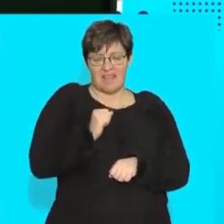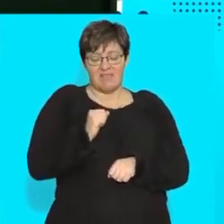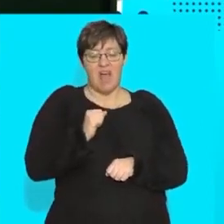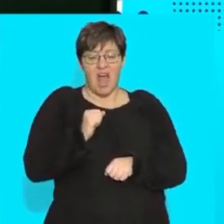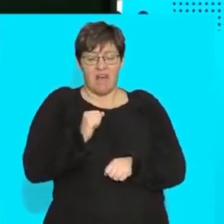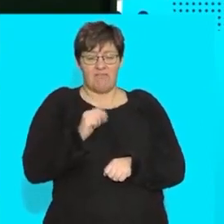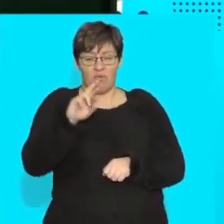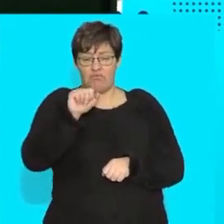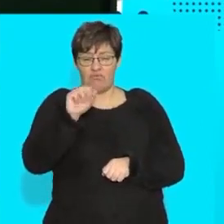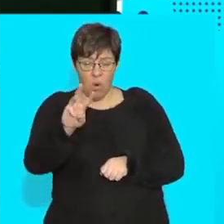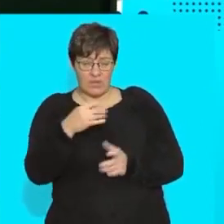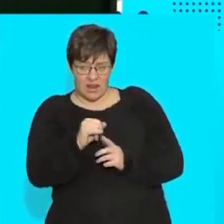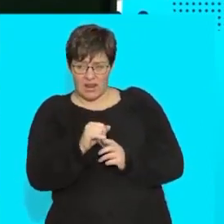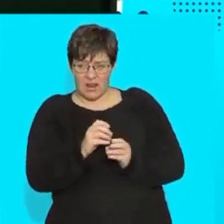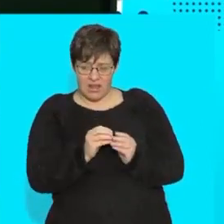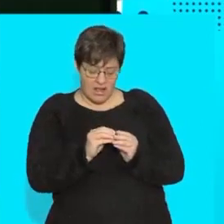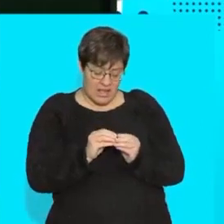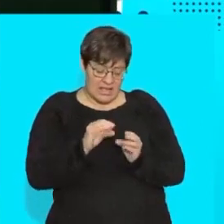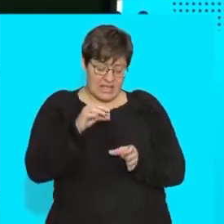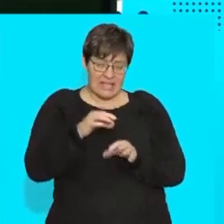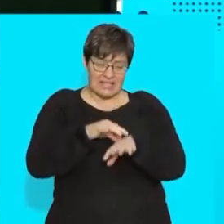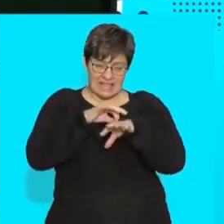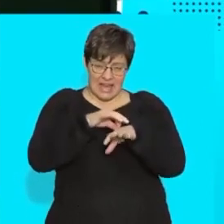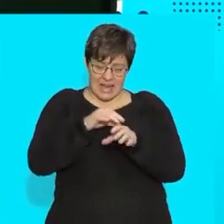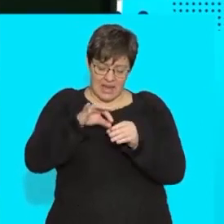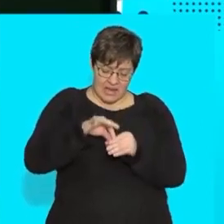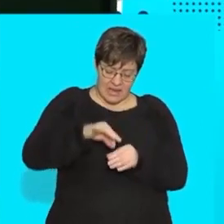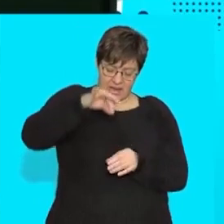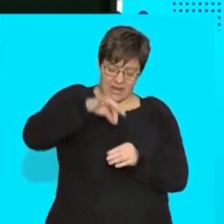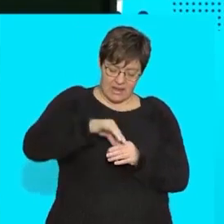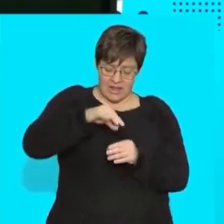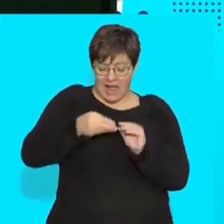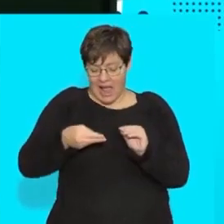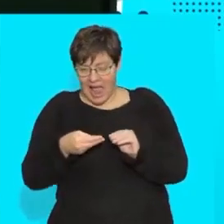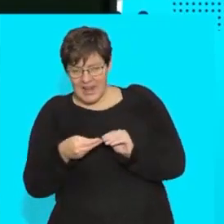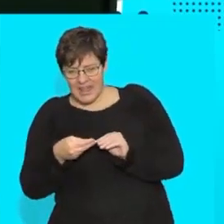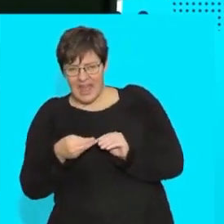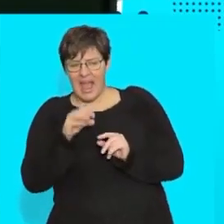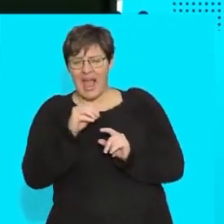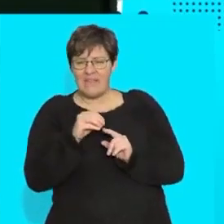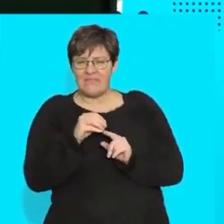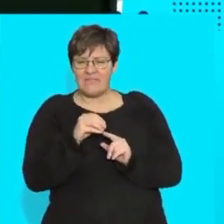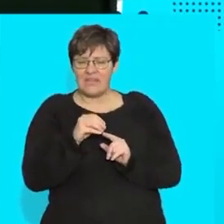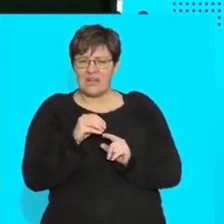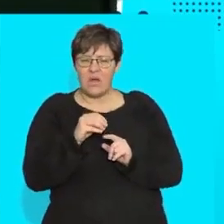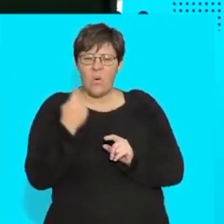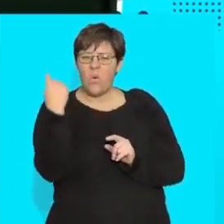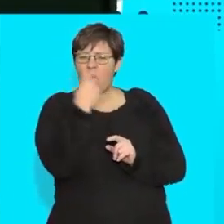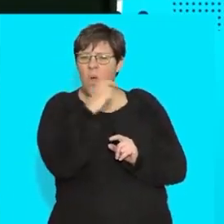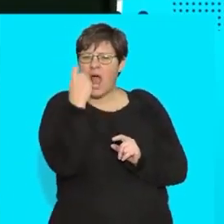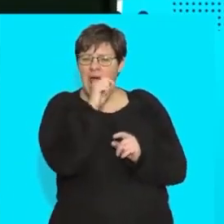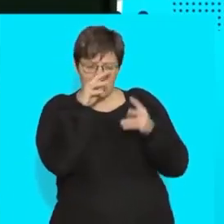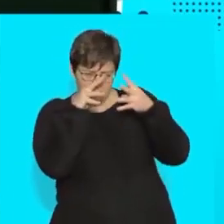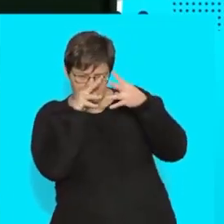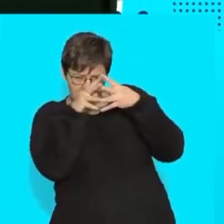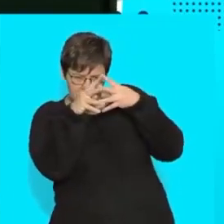if you pick it up go take the skin and if you pick it up underneath is like a a white see-through